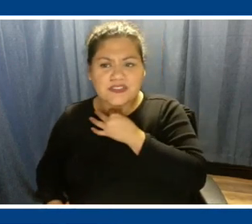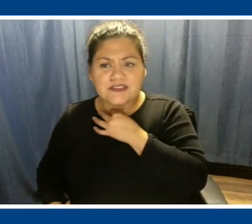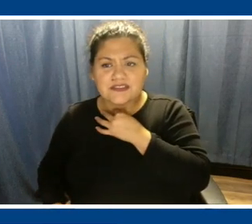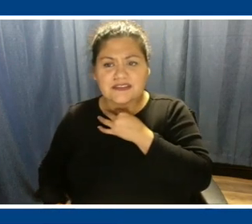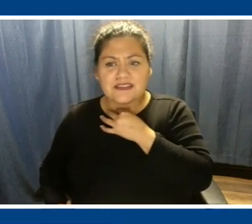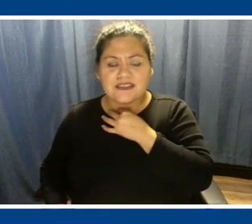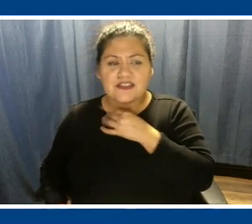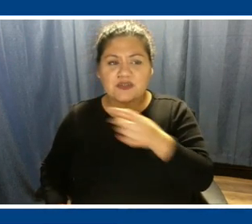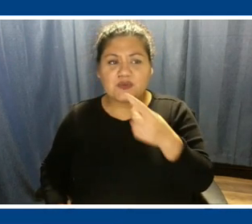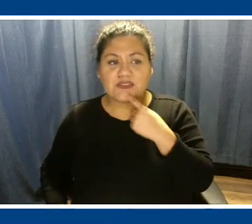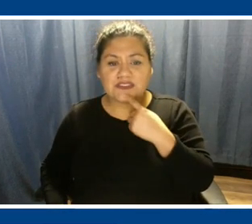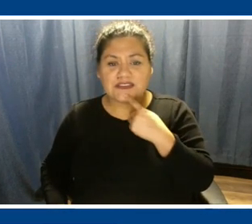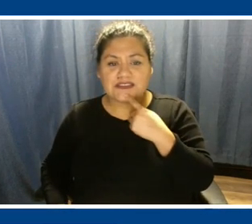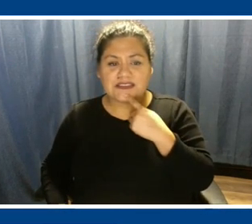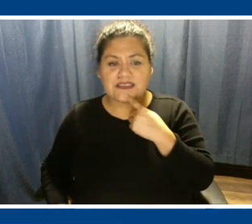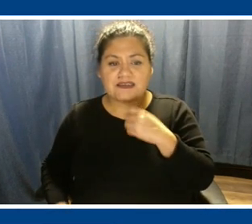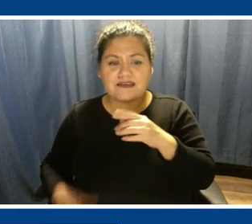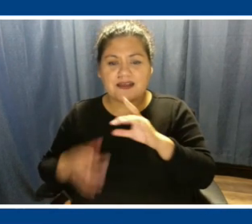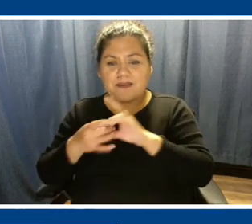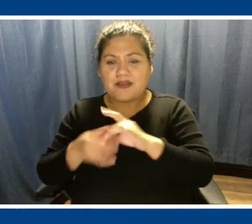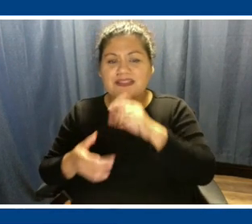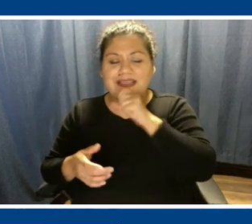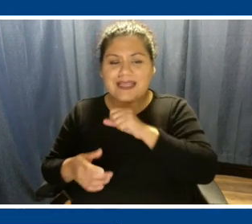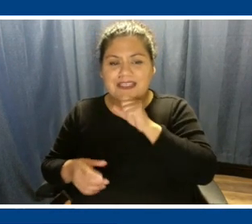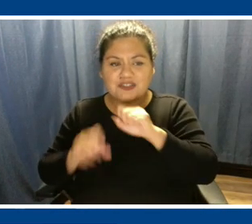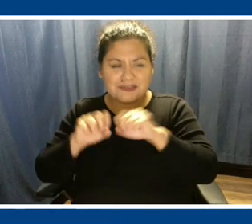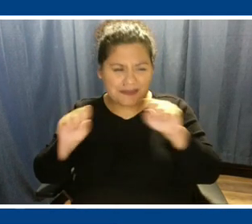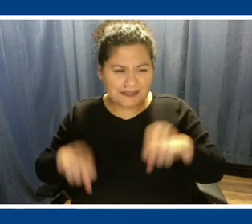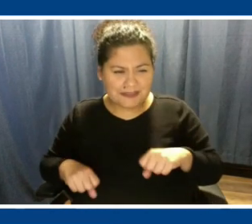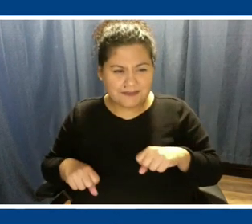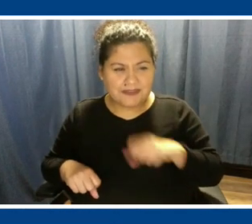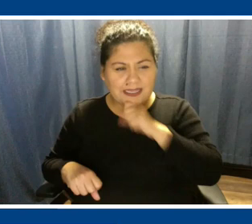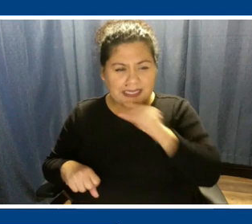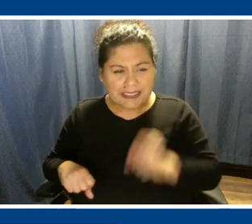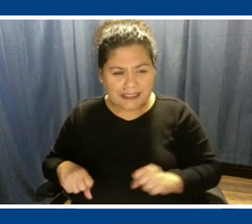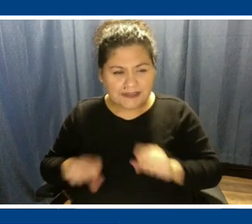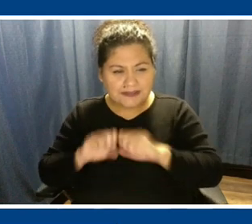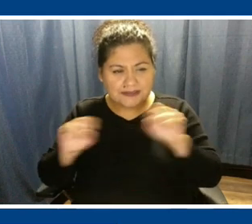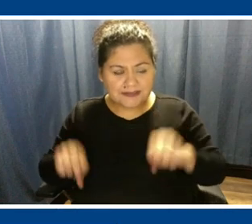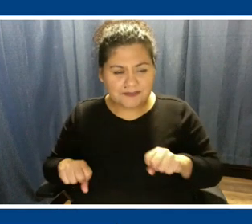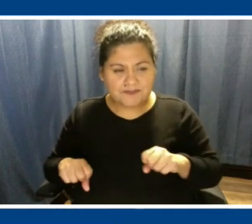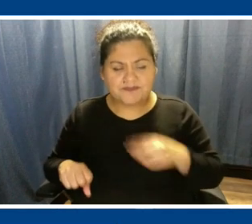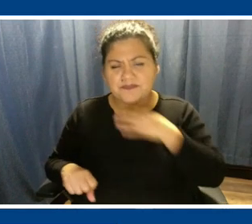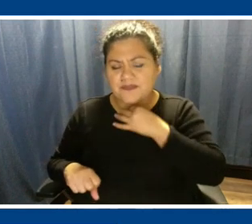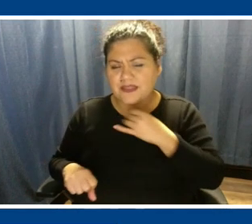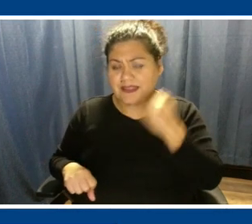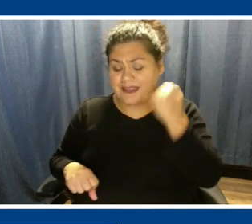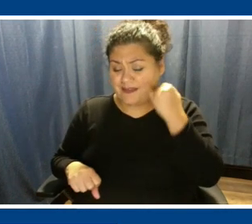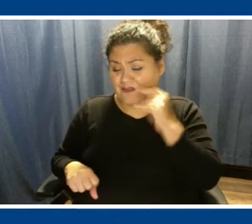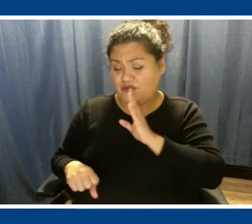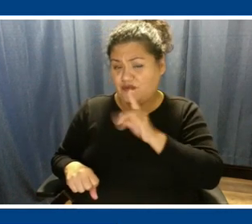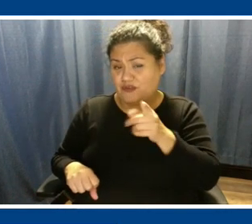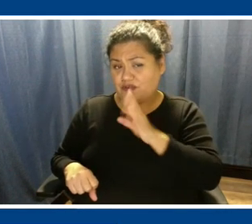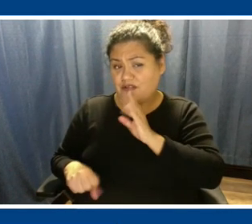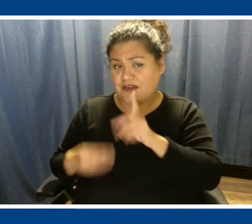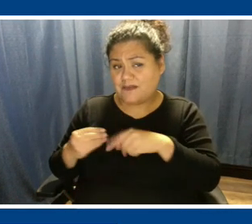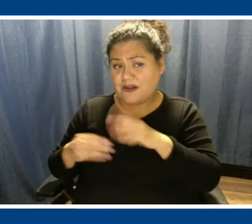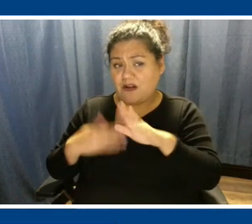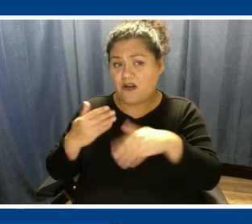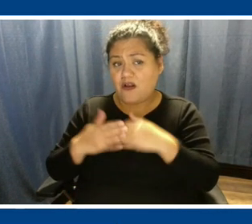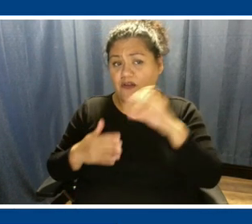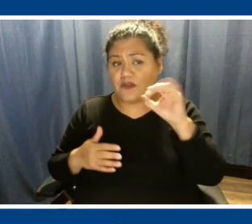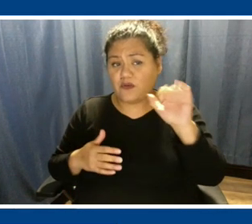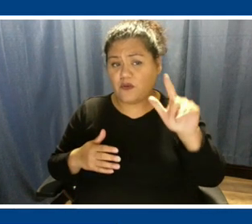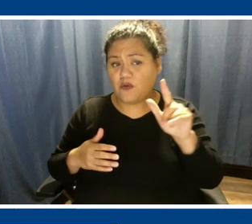outset about aging systems. And I'm wondering if the aging systems you're talking about are also all the coal-fired